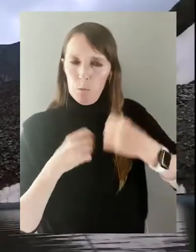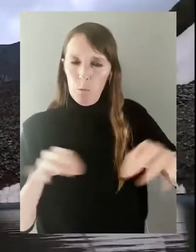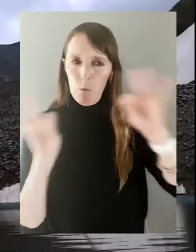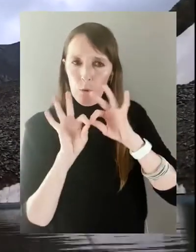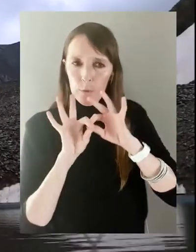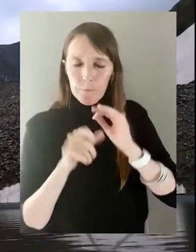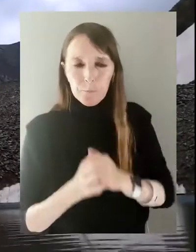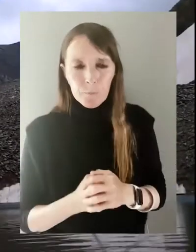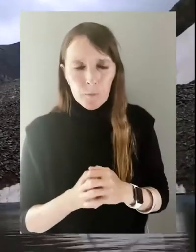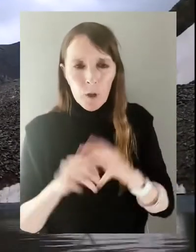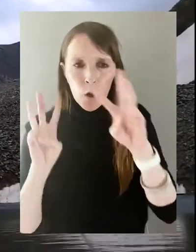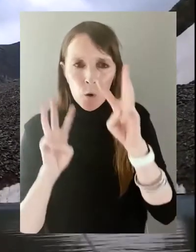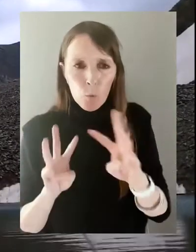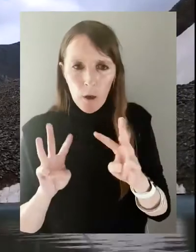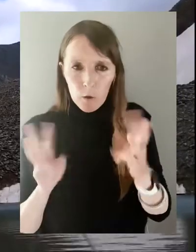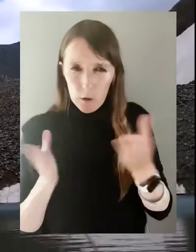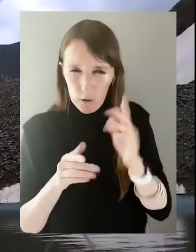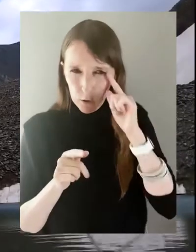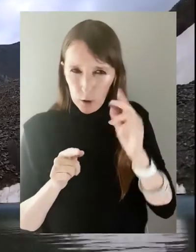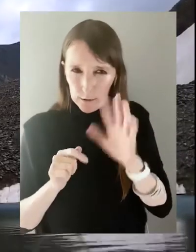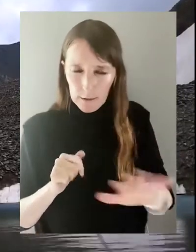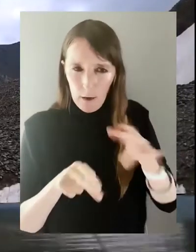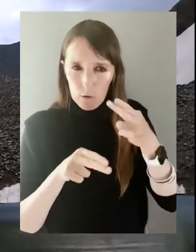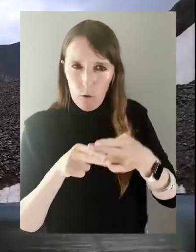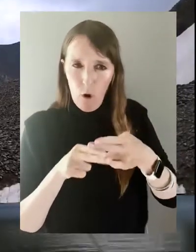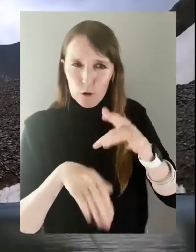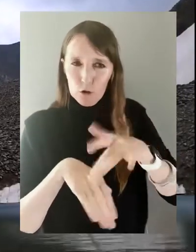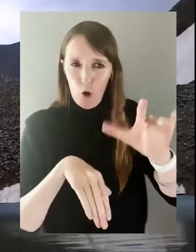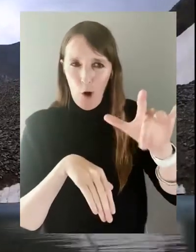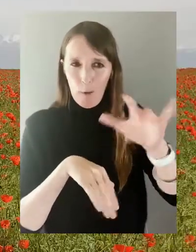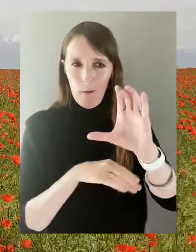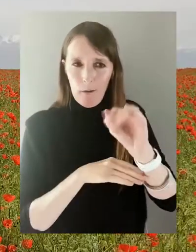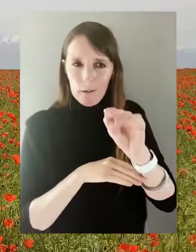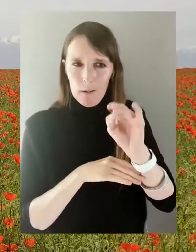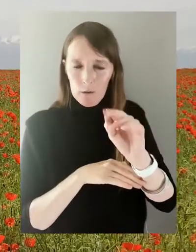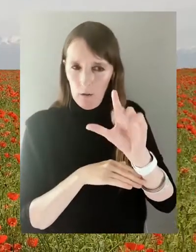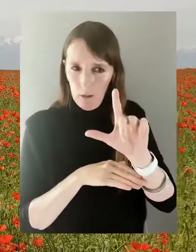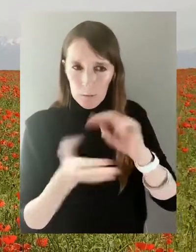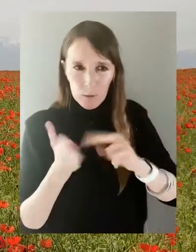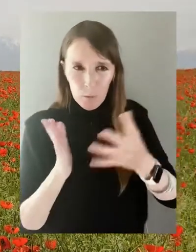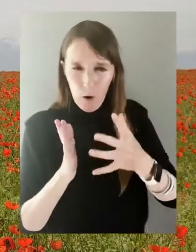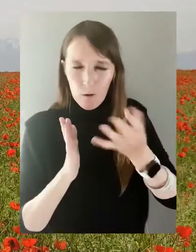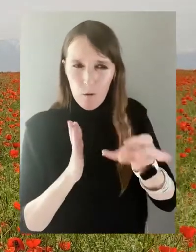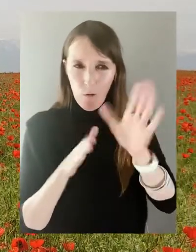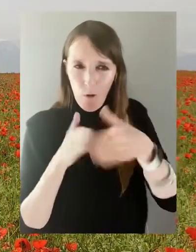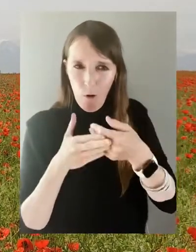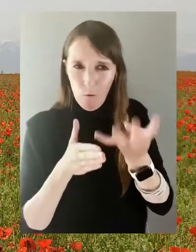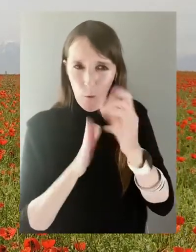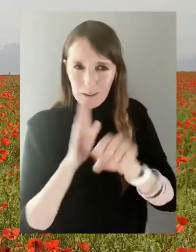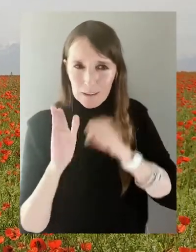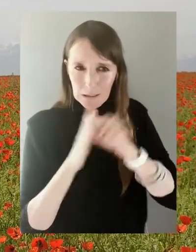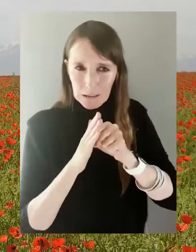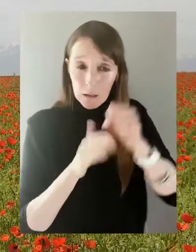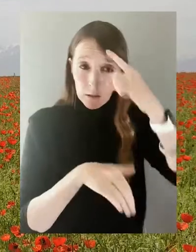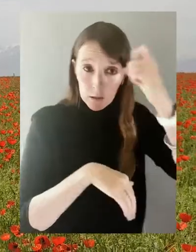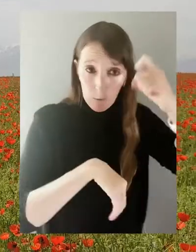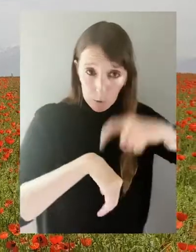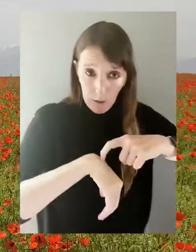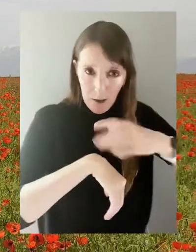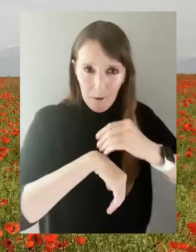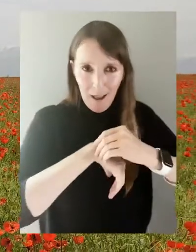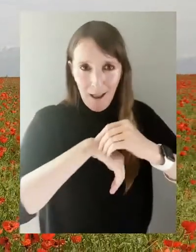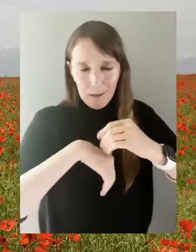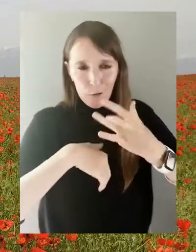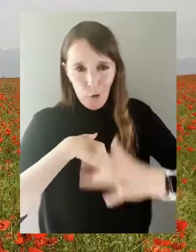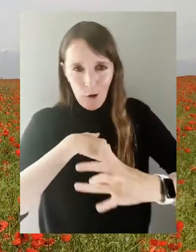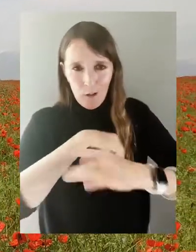in Kyrgyzstan is sharp continental and we have all four seasons. The summer and early autumn times are considered the